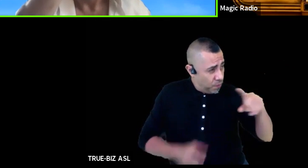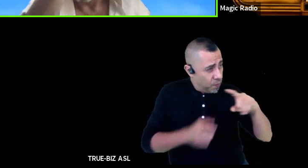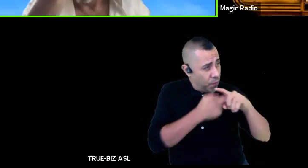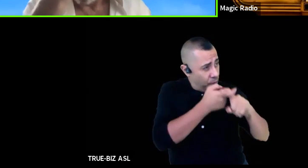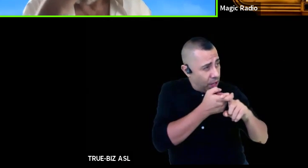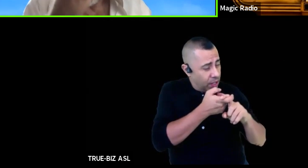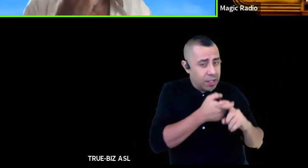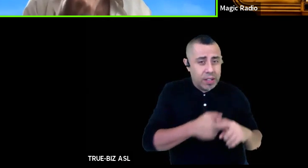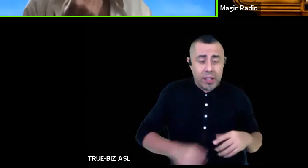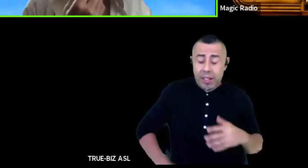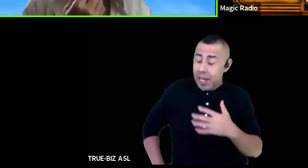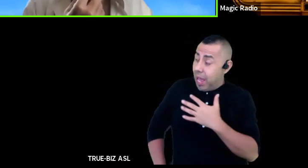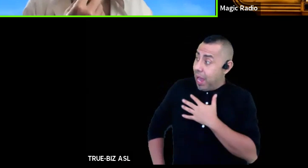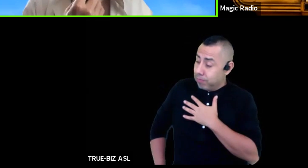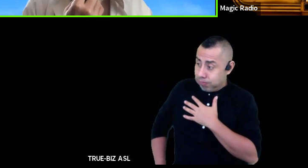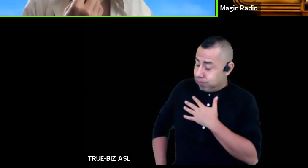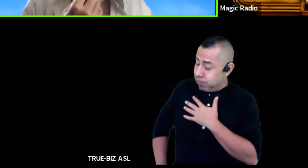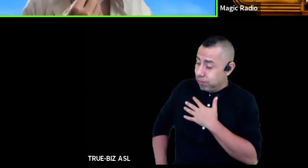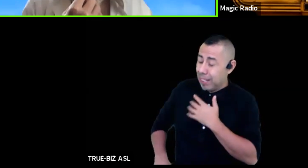happening?